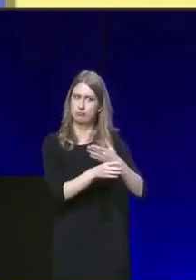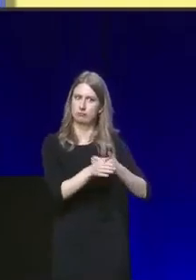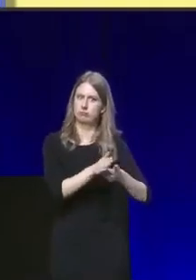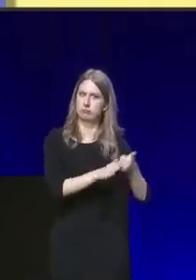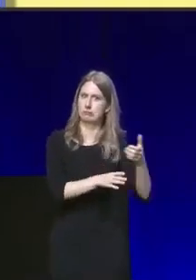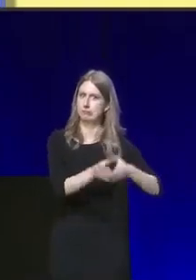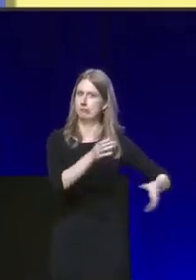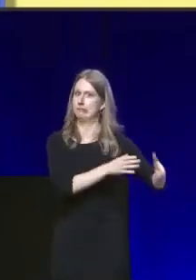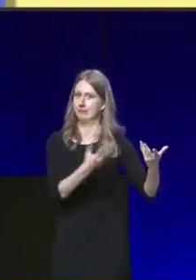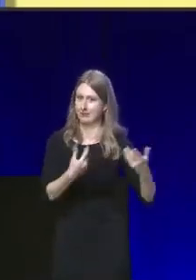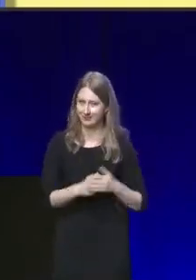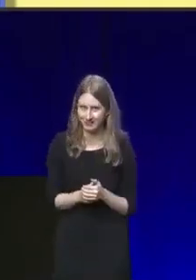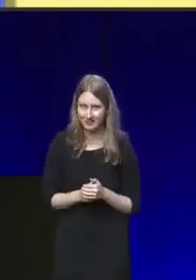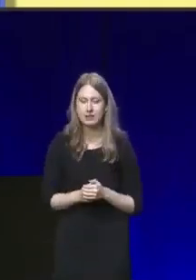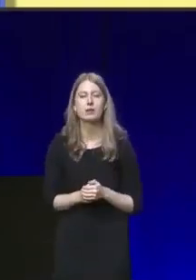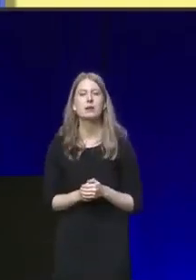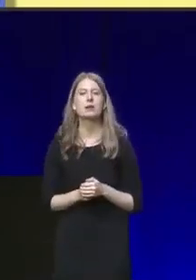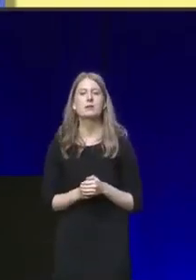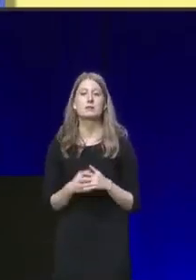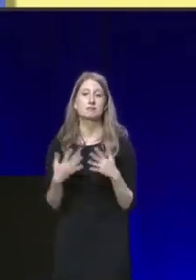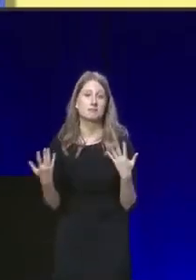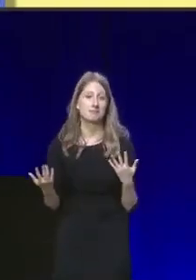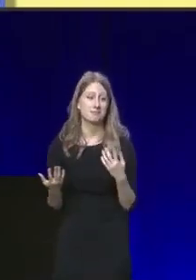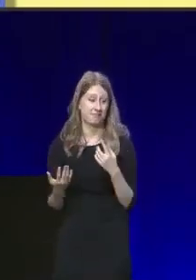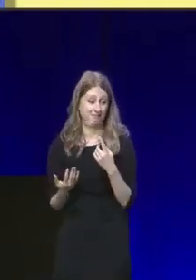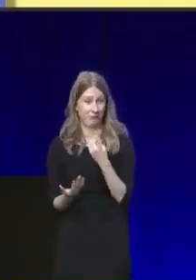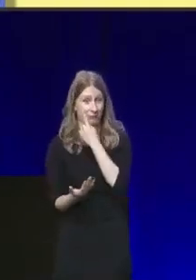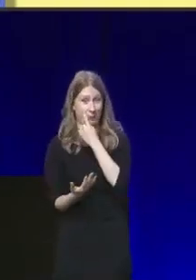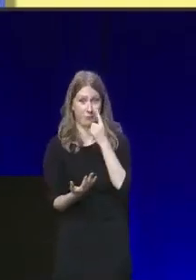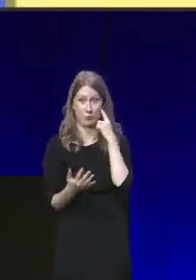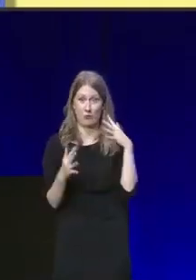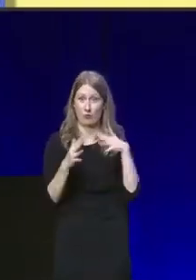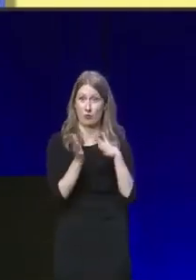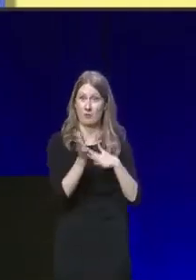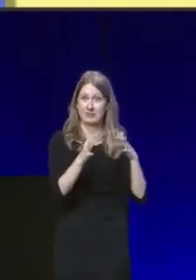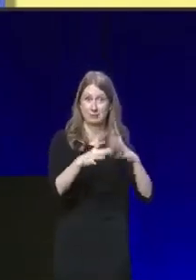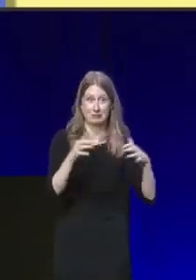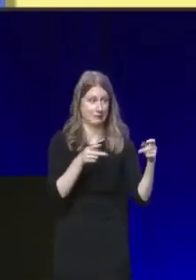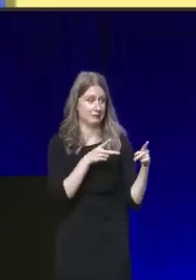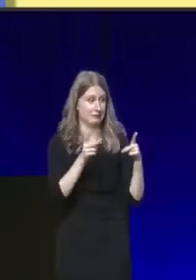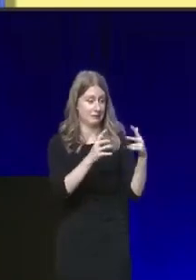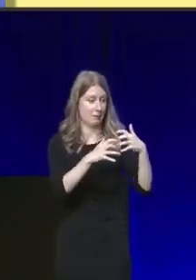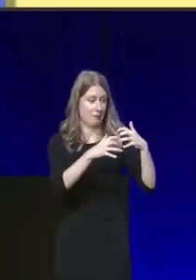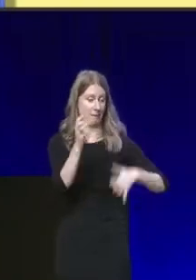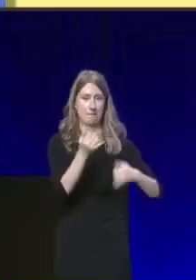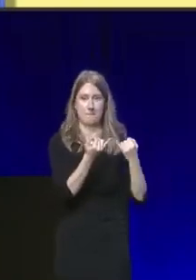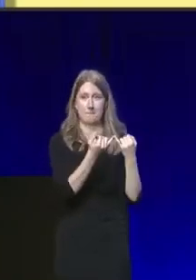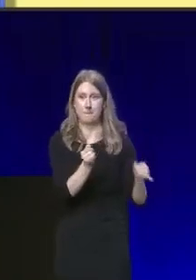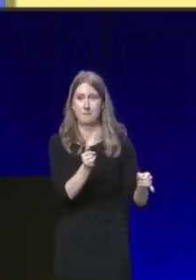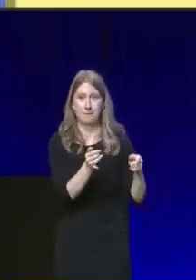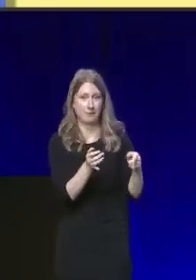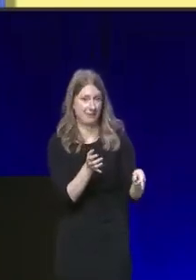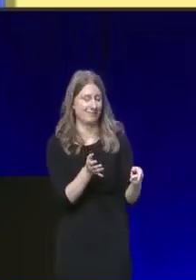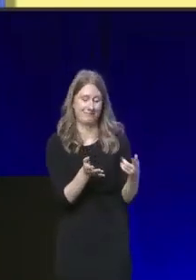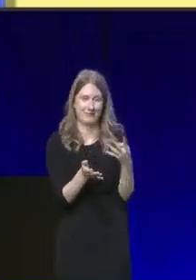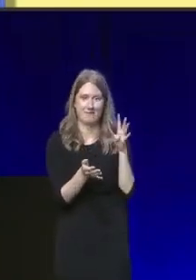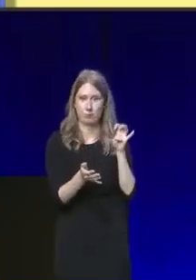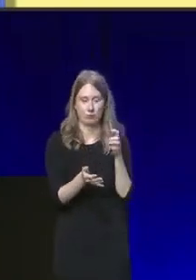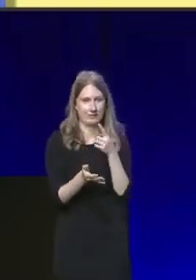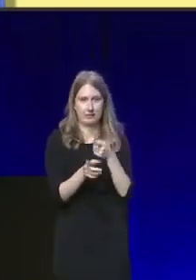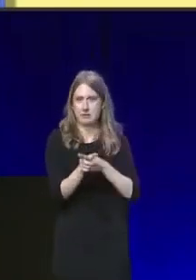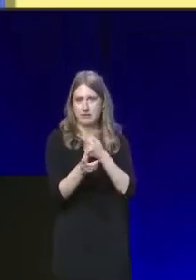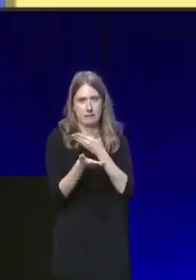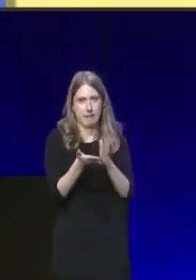If ever we needed proof that the Westminster system is broken, the last 14 years have provided the evidence.